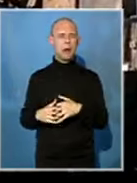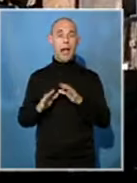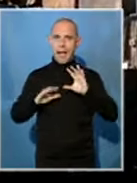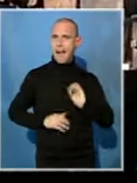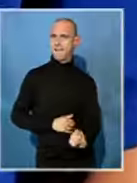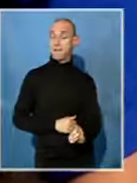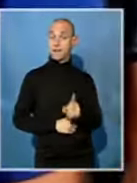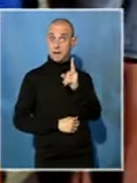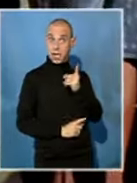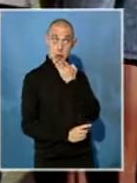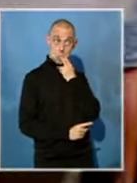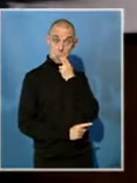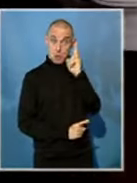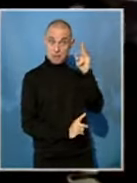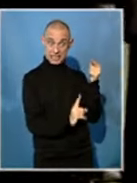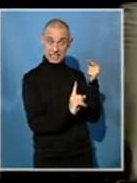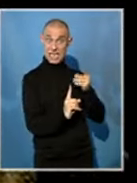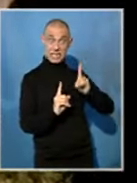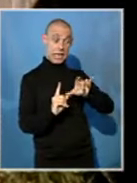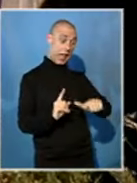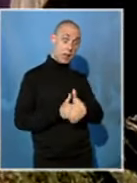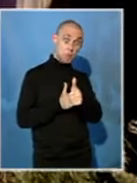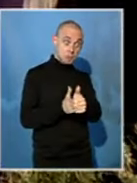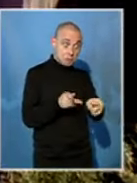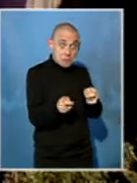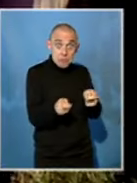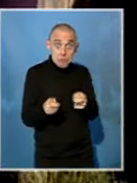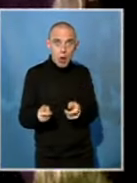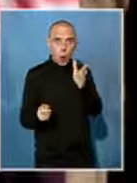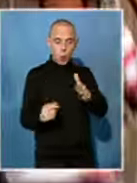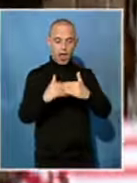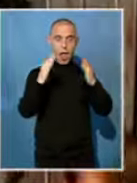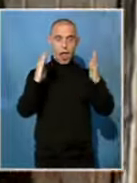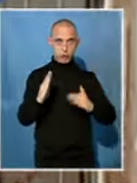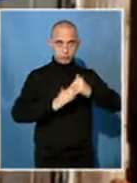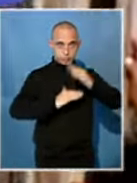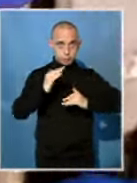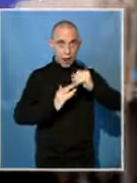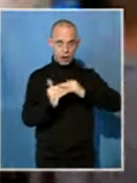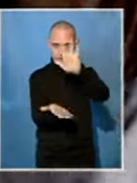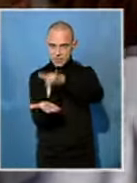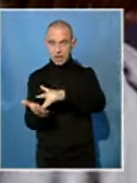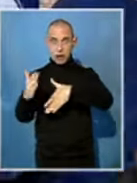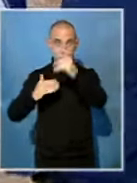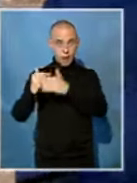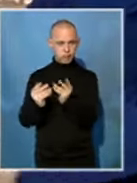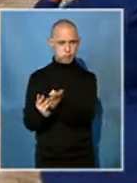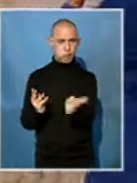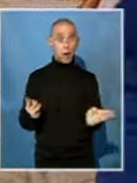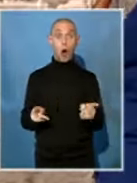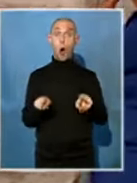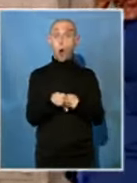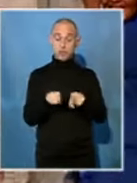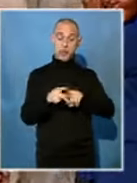a DA-led local administration will focus on infrastructure development in the townships, create jobs and